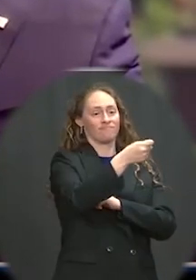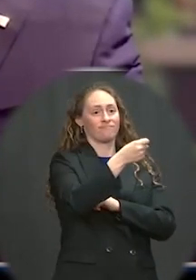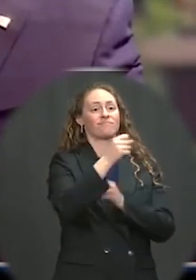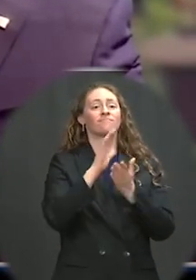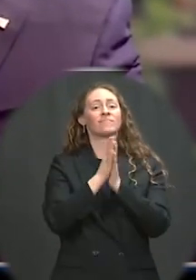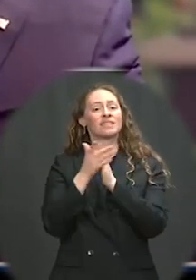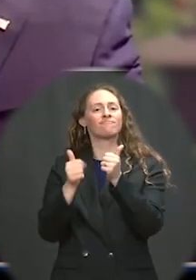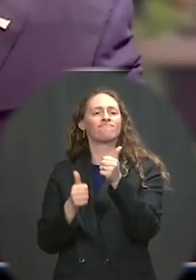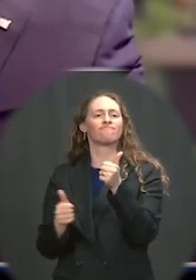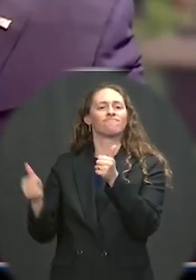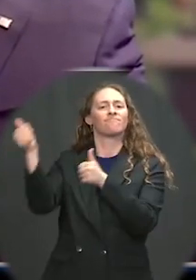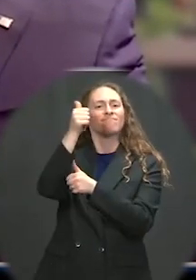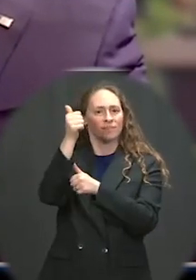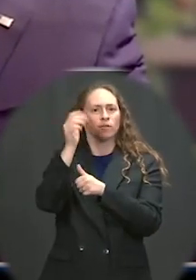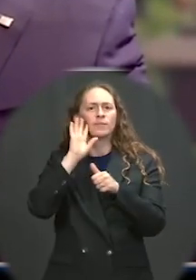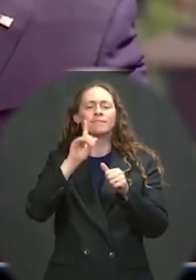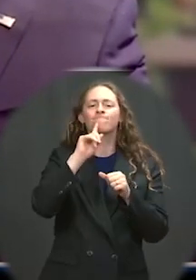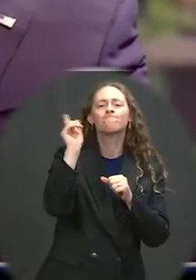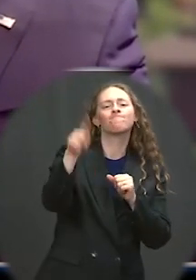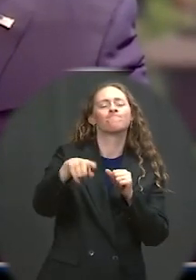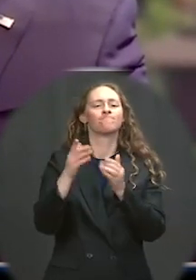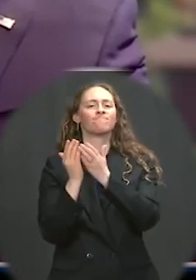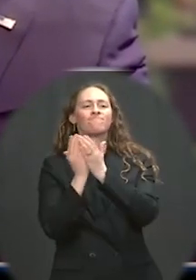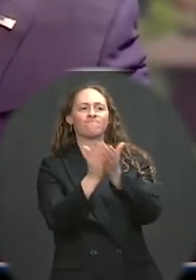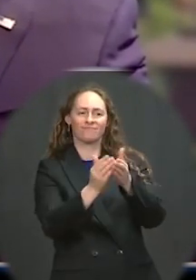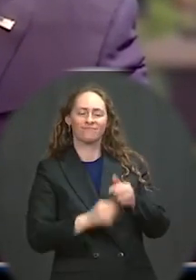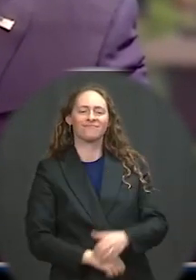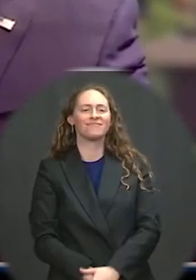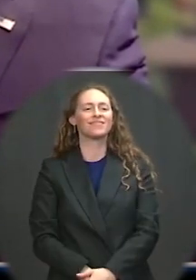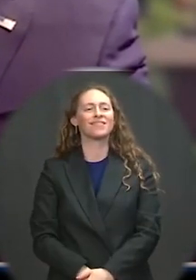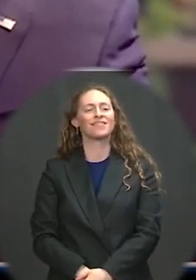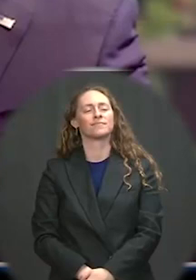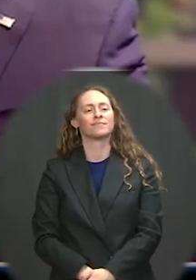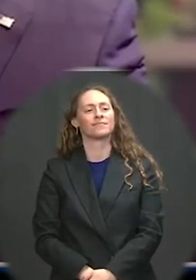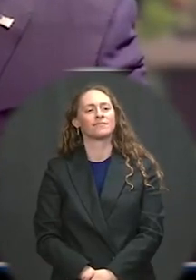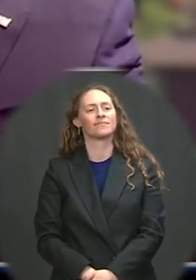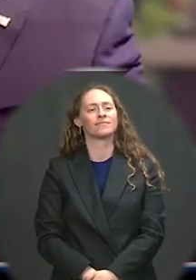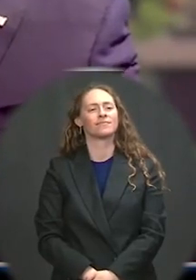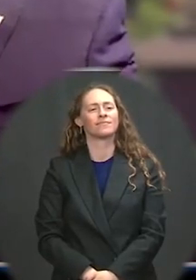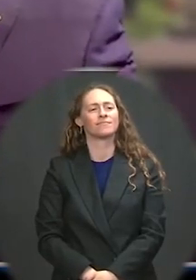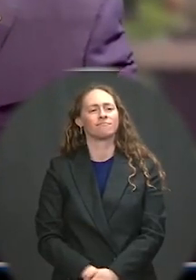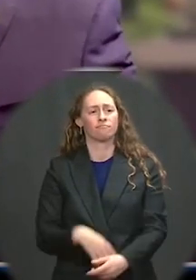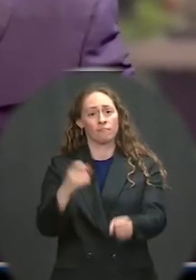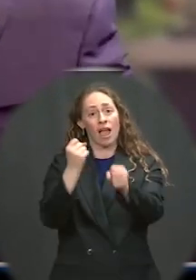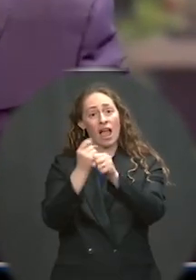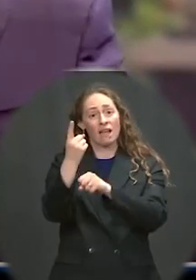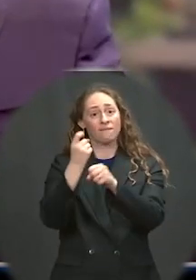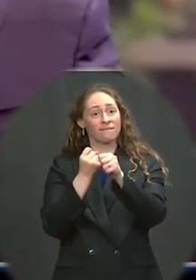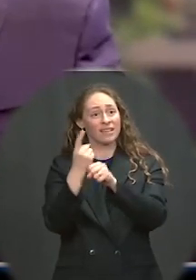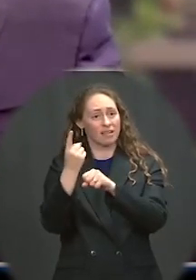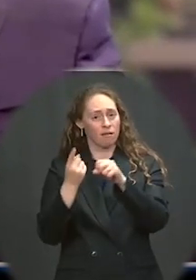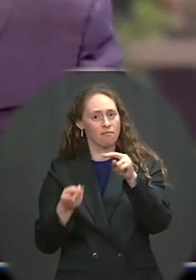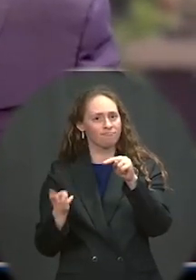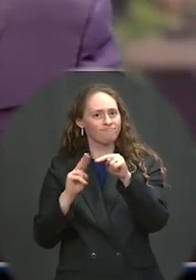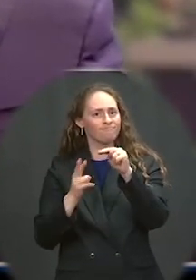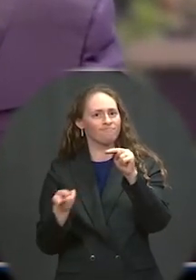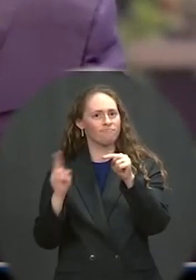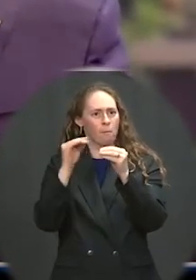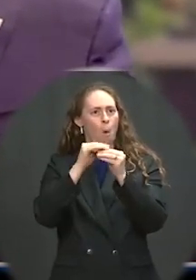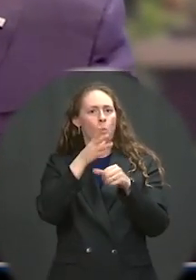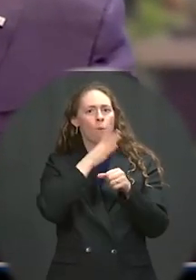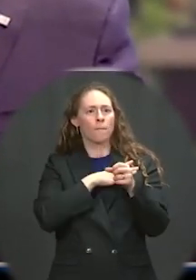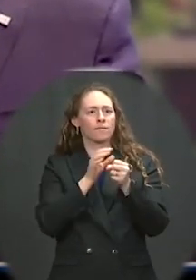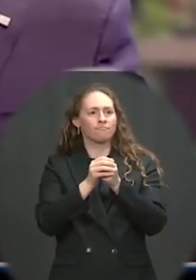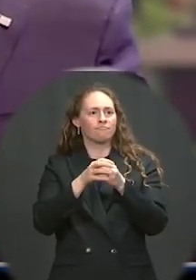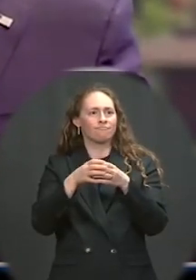And those numbers are going up year by year. As I said, I recently nominated Vice Admiral Linda Fagan.